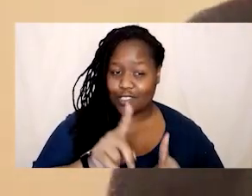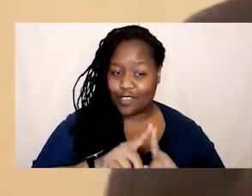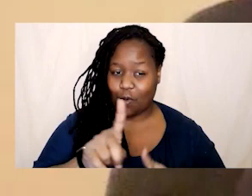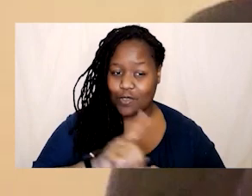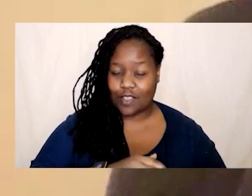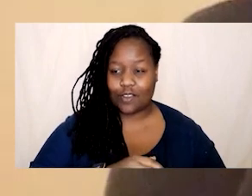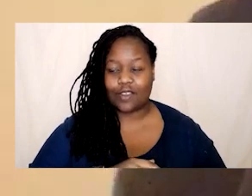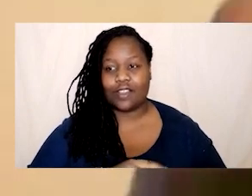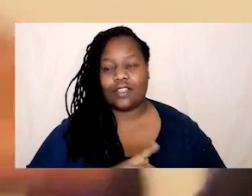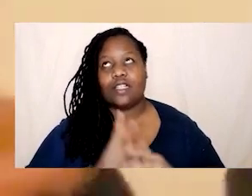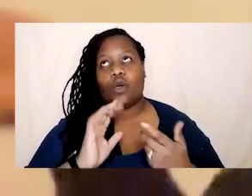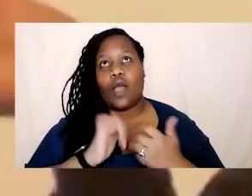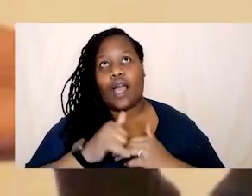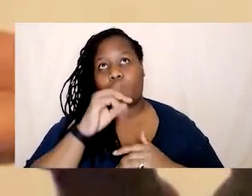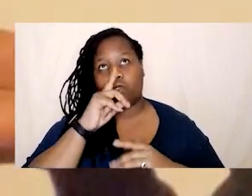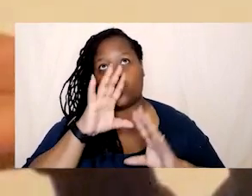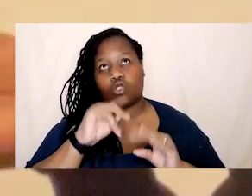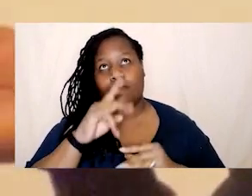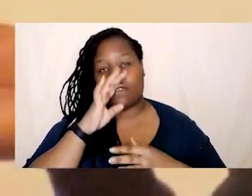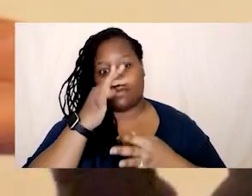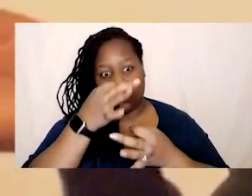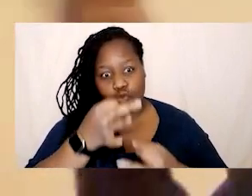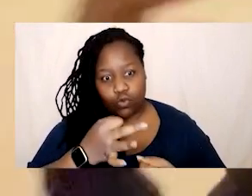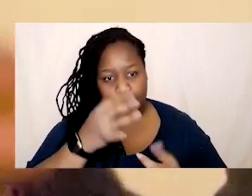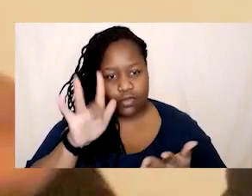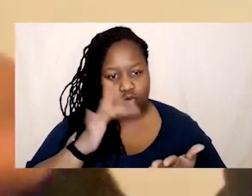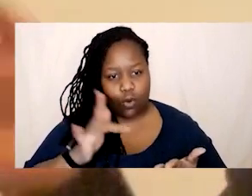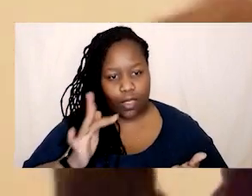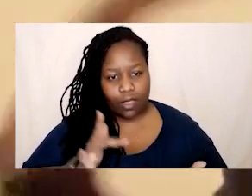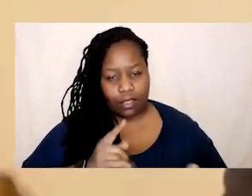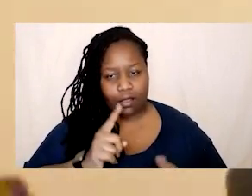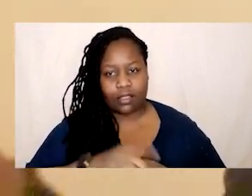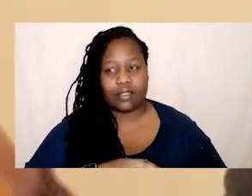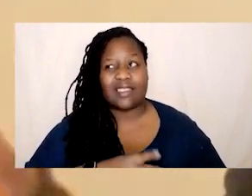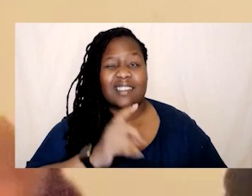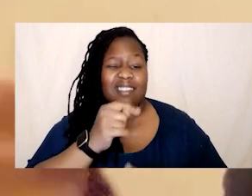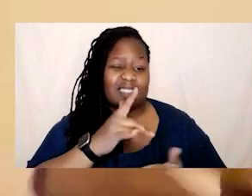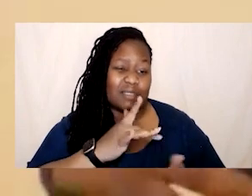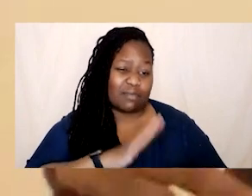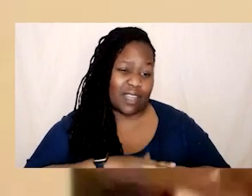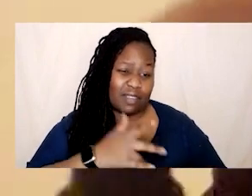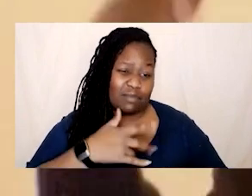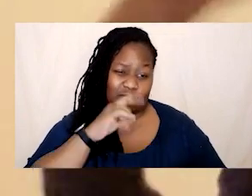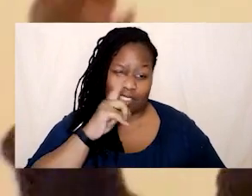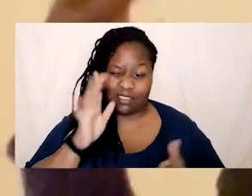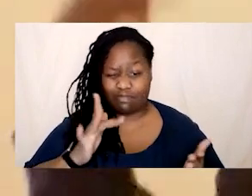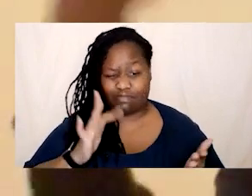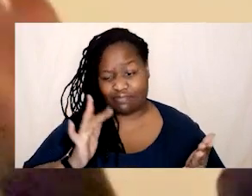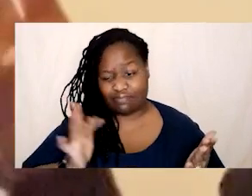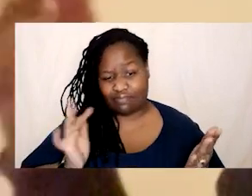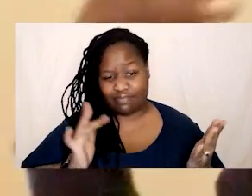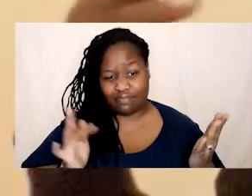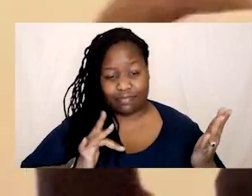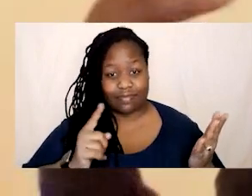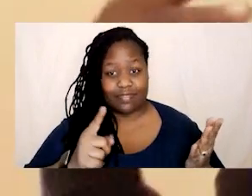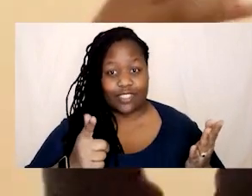so um look sometimes you need to scroll right like sometimes you just need to feel your feelings you're not gonna perfect your self